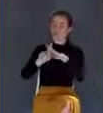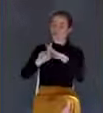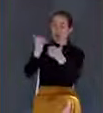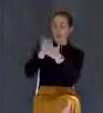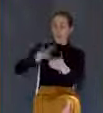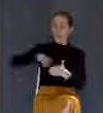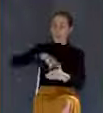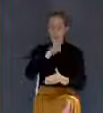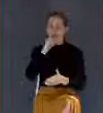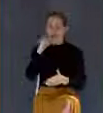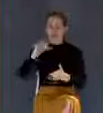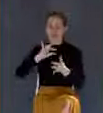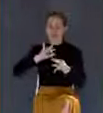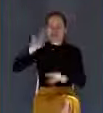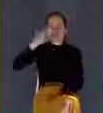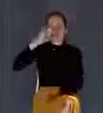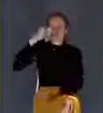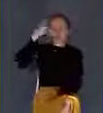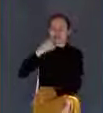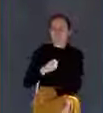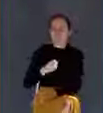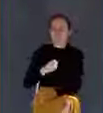or unready,